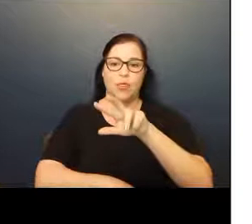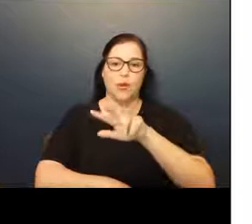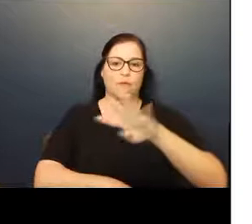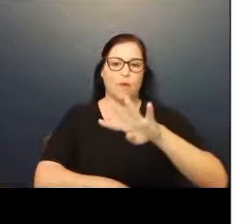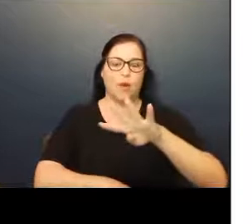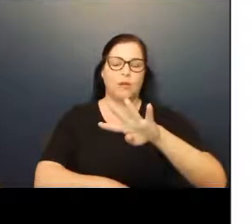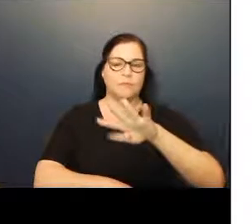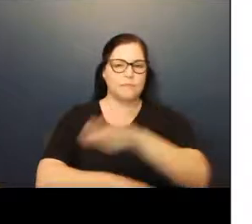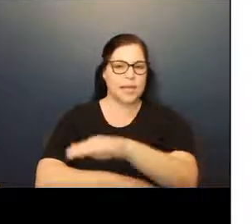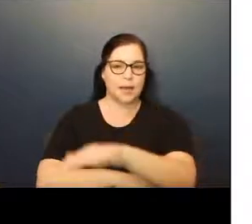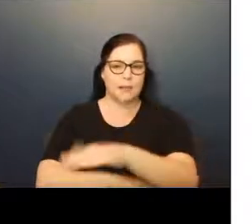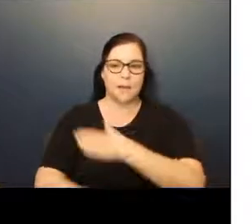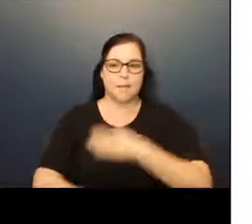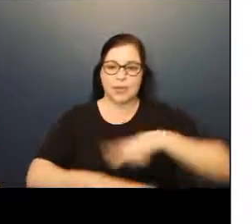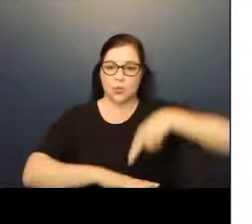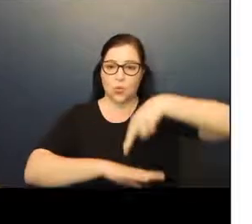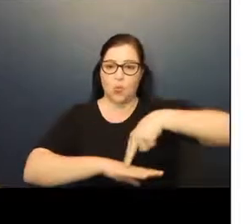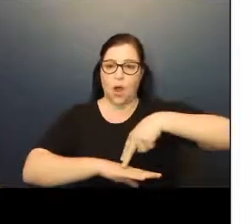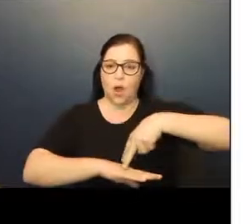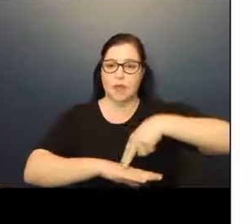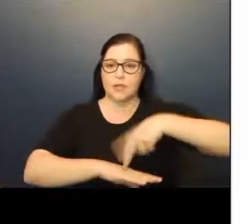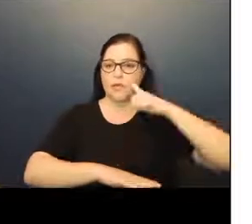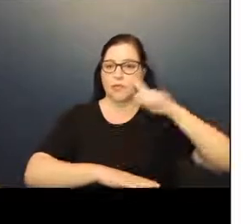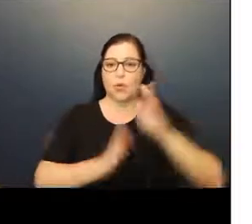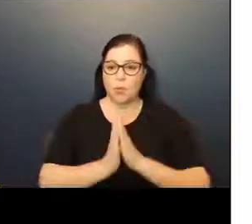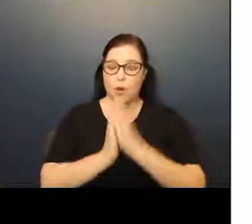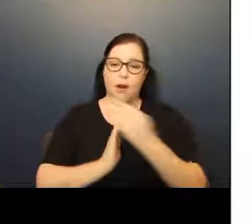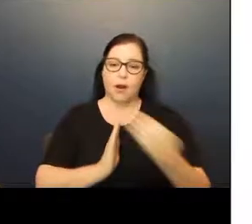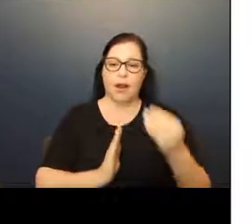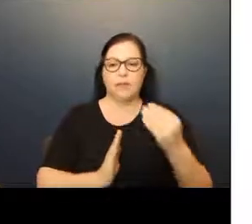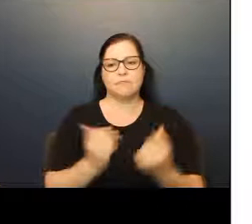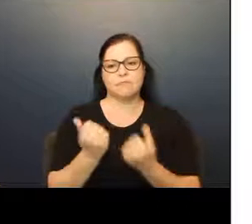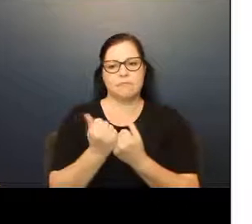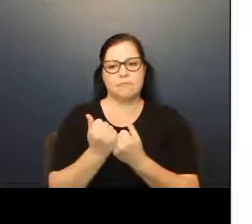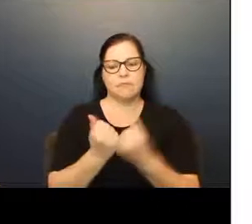.m. Would everyone please rise for an invocation followed by the Pledge of Allegiance.